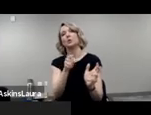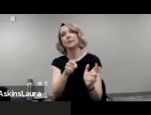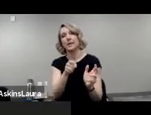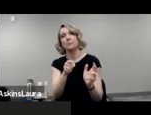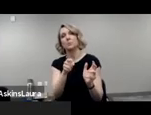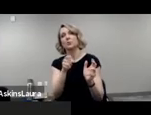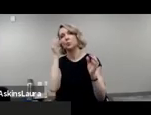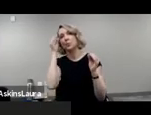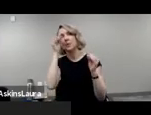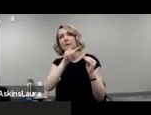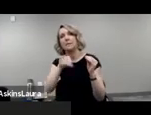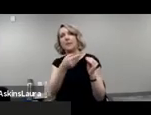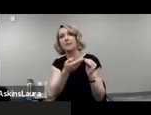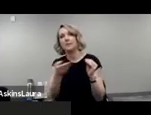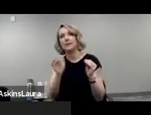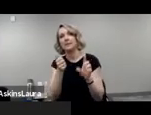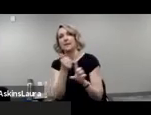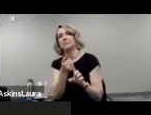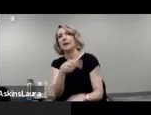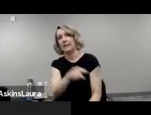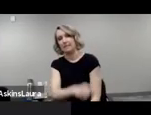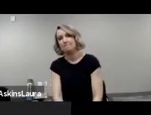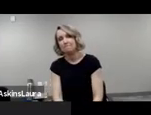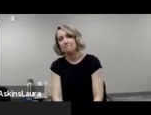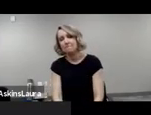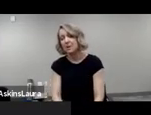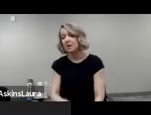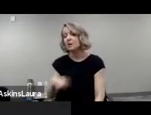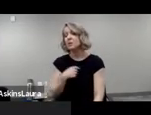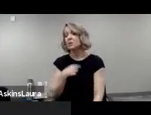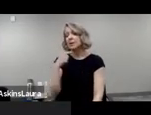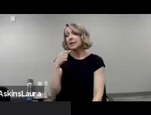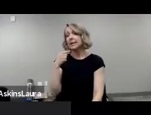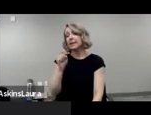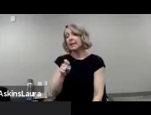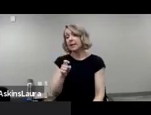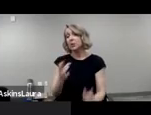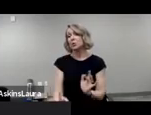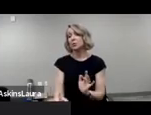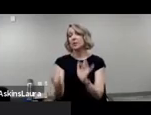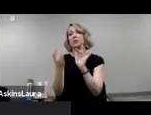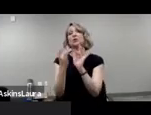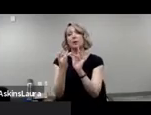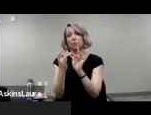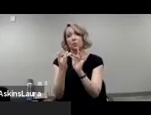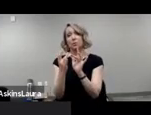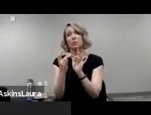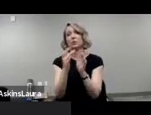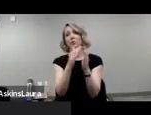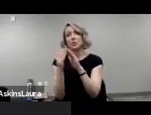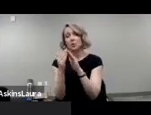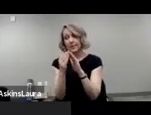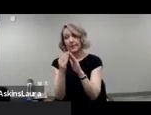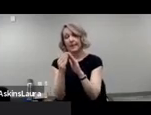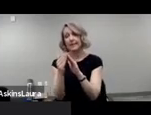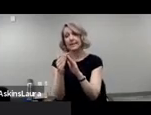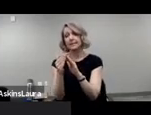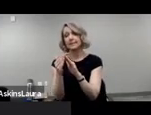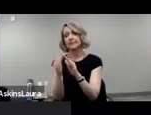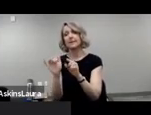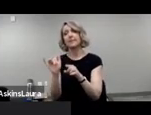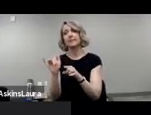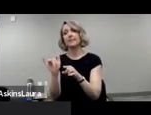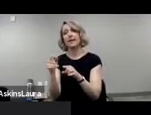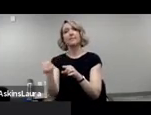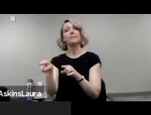I think it's important for us to reach out to those communities in which they have